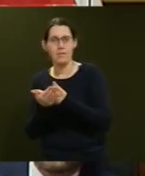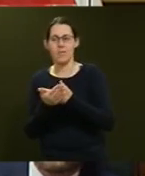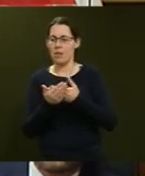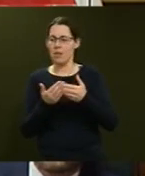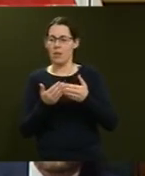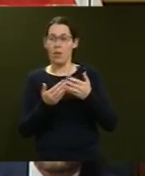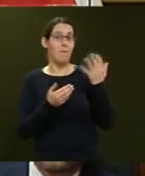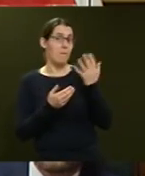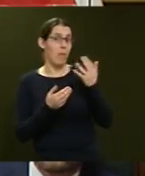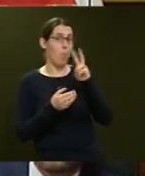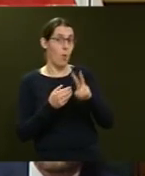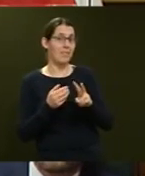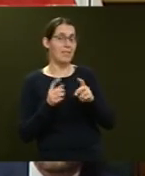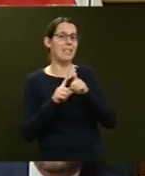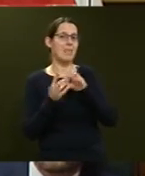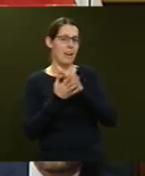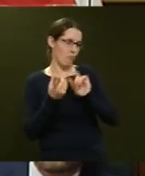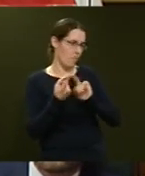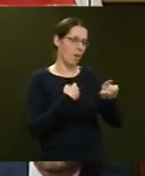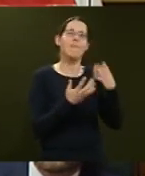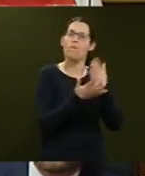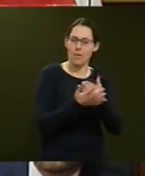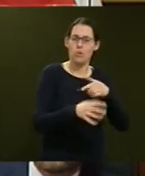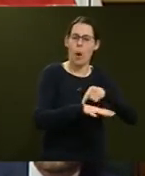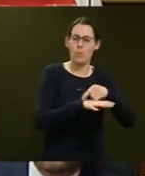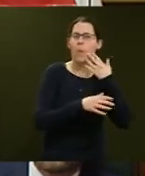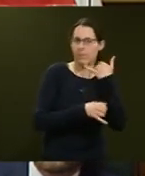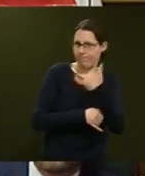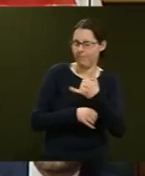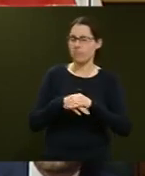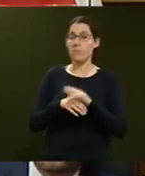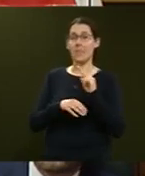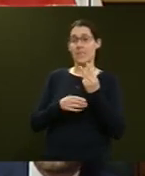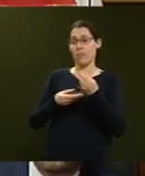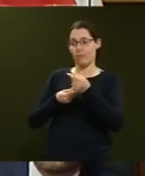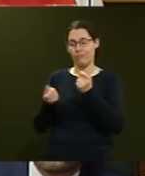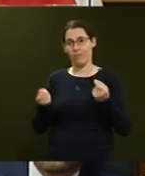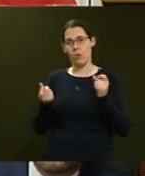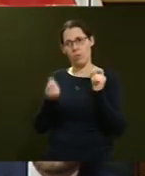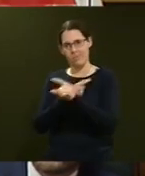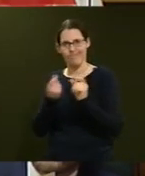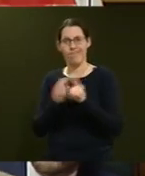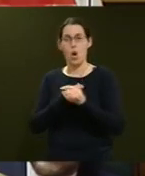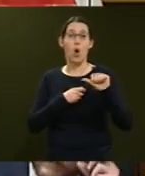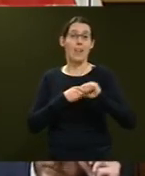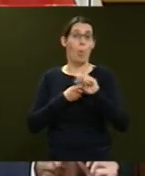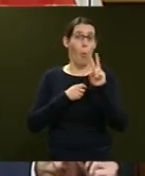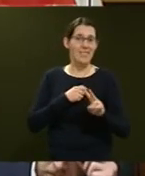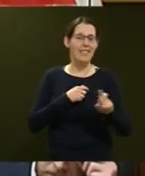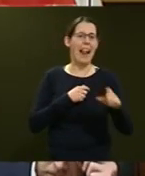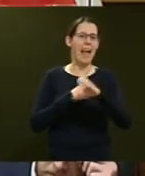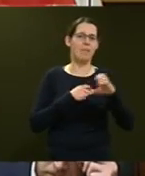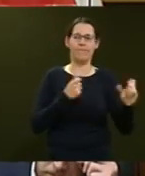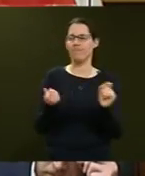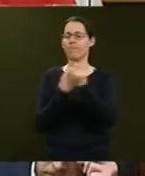that, confirming times for the call. The second exchange. On the 19th of August, Claire Curran emails Derek Handley regarding logistics